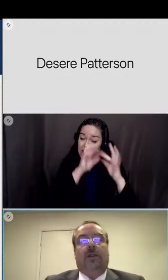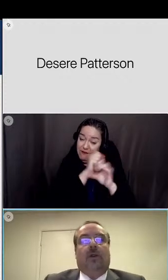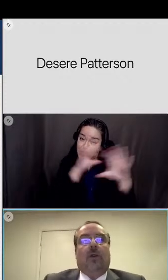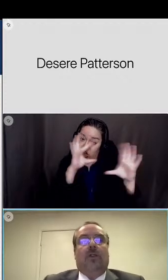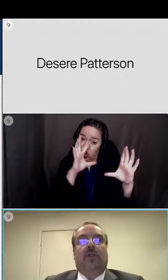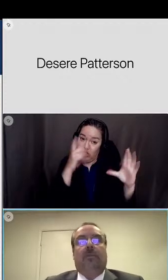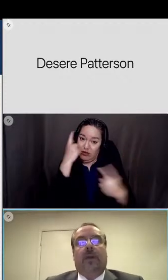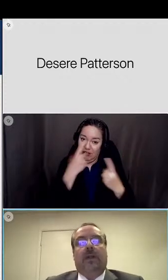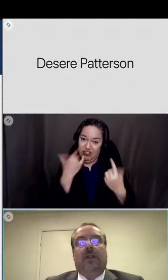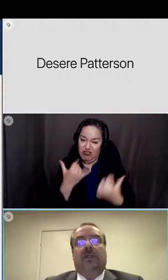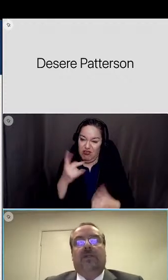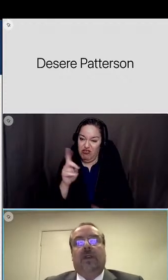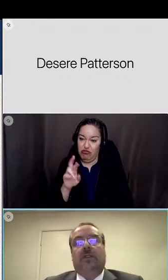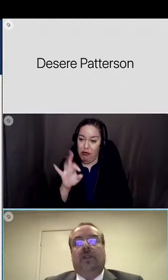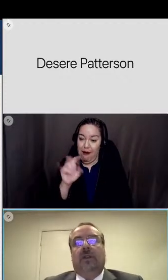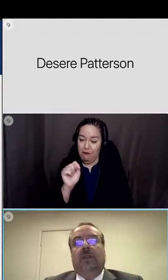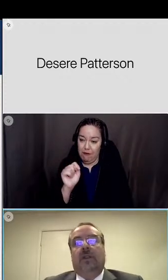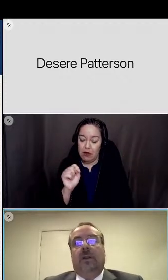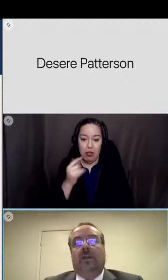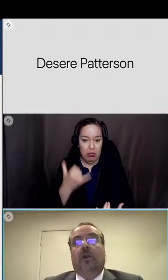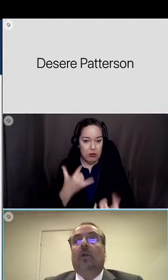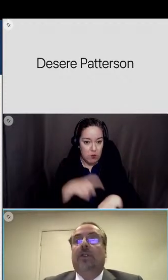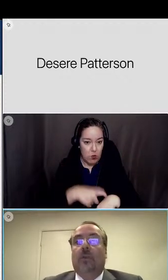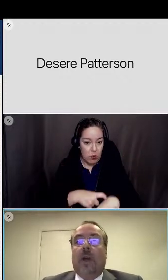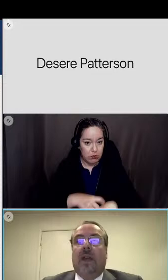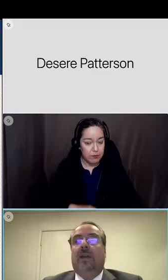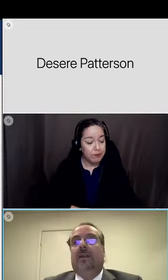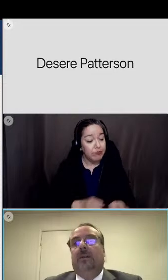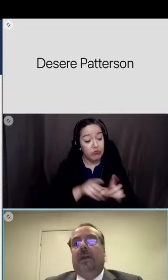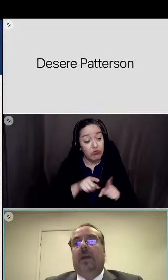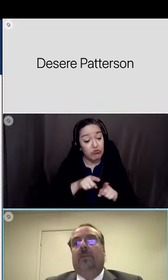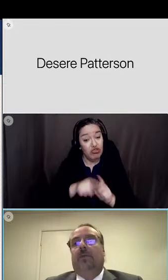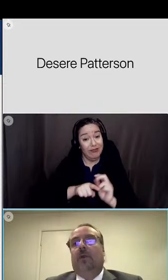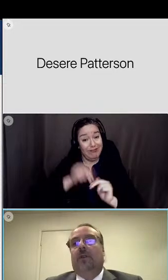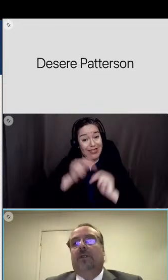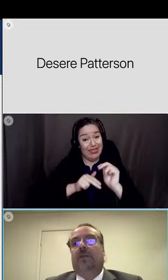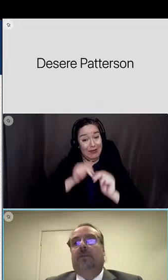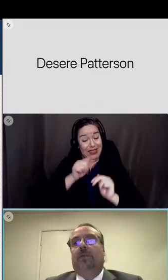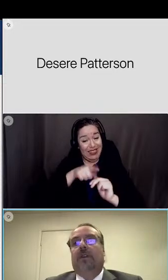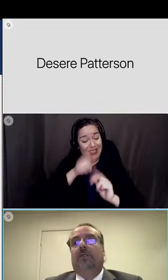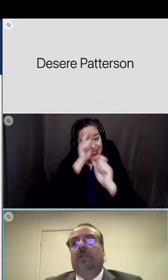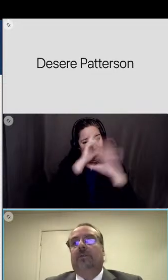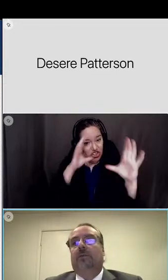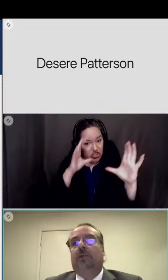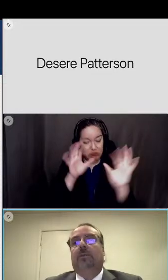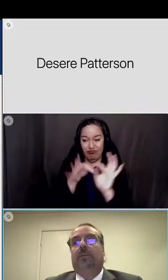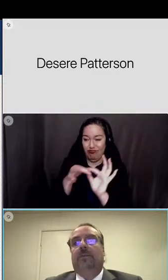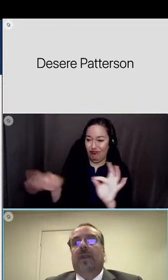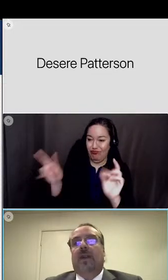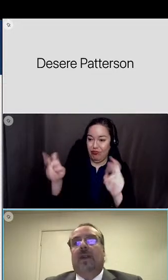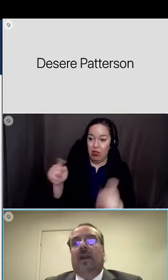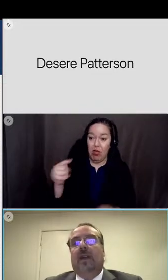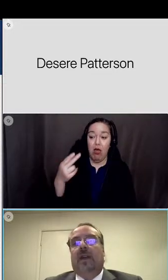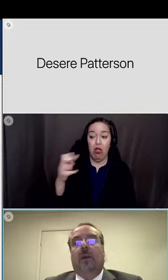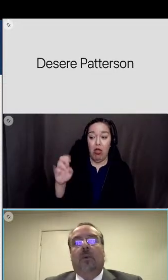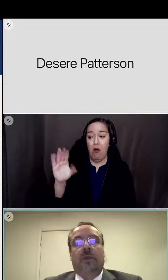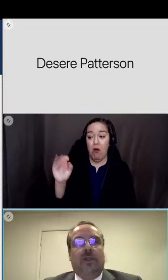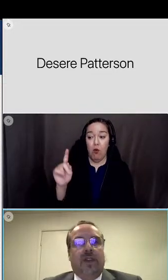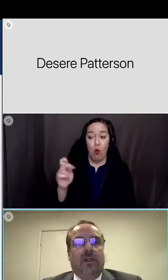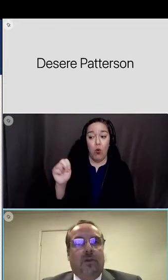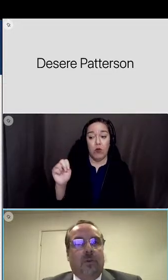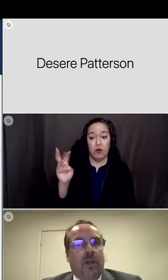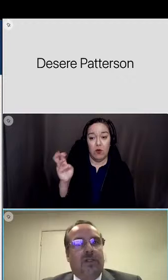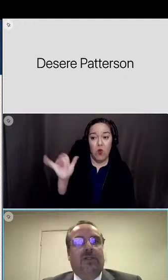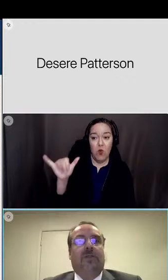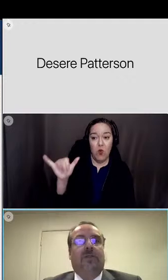during the course of building this vision the colton way became a focus of the professionalism group and i